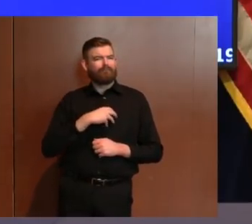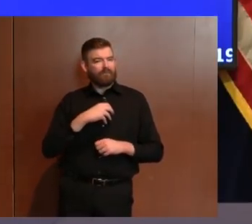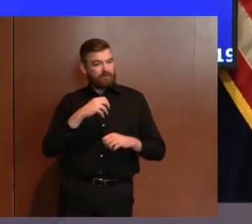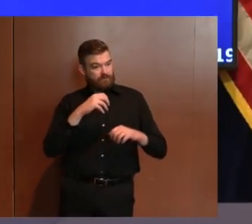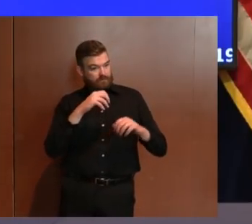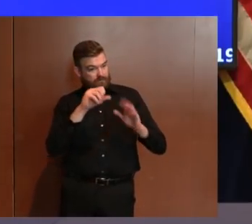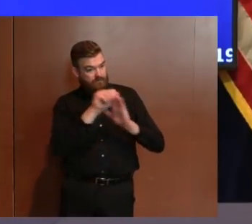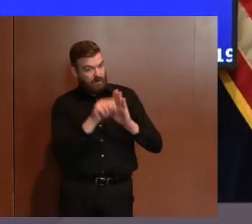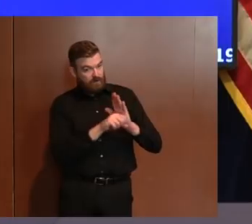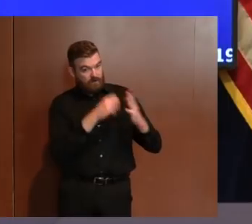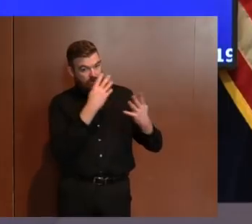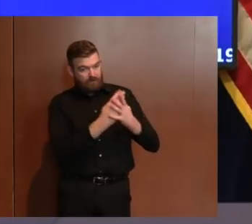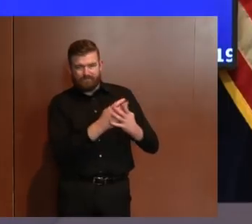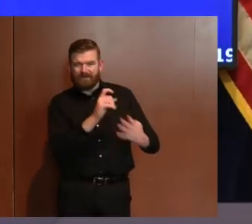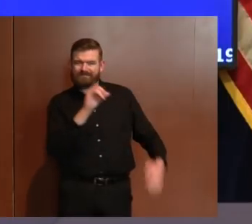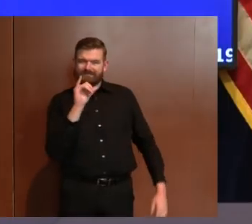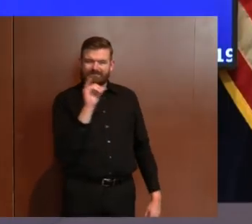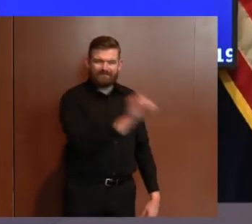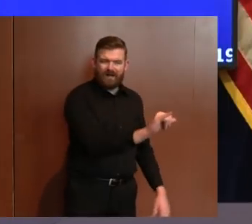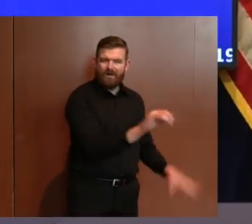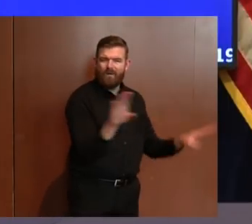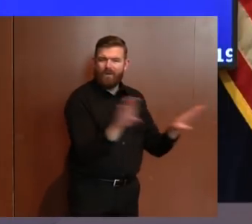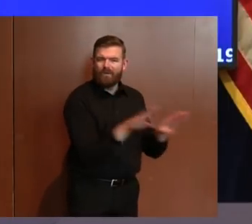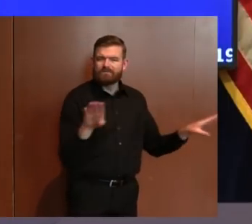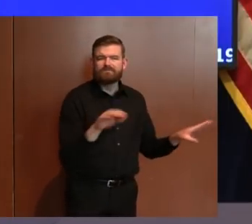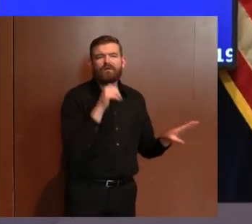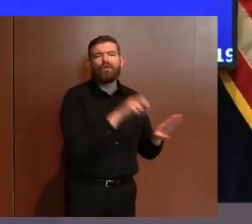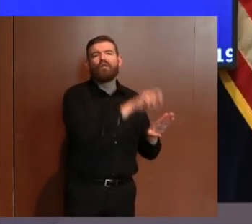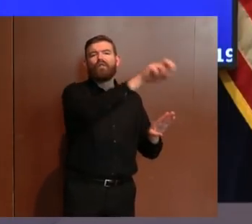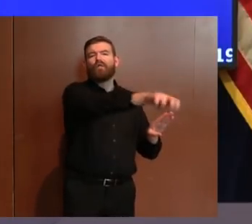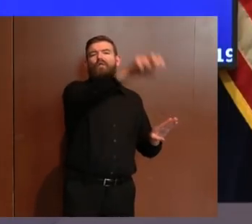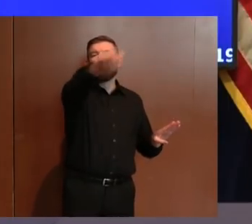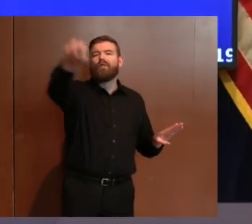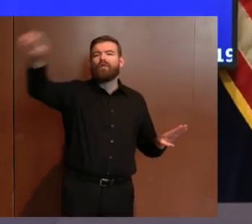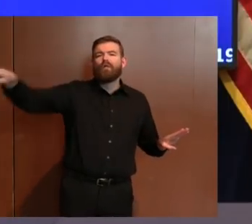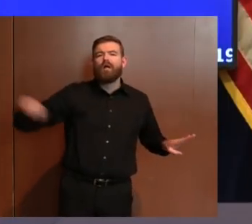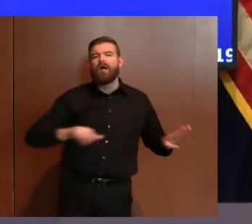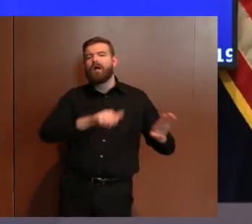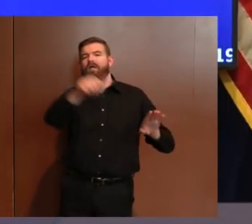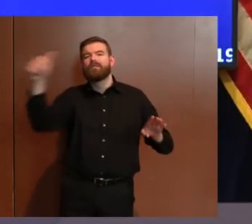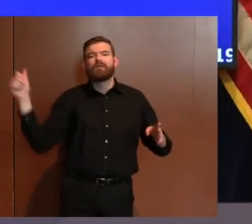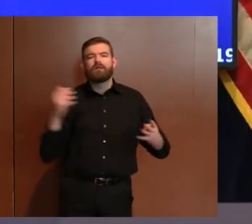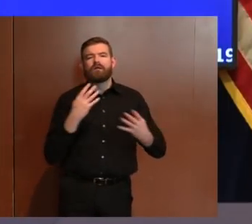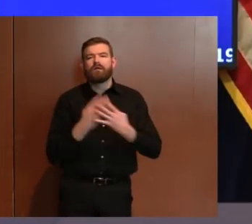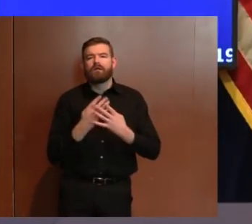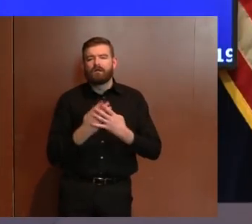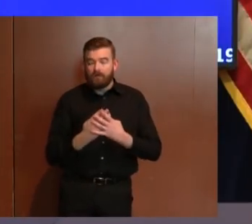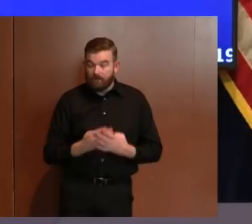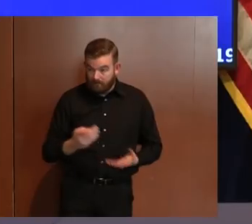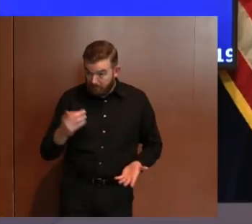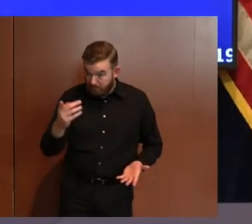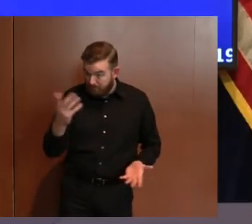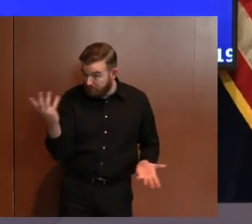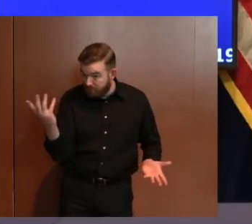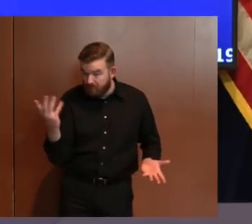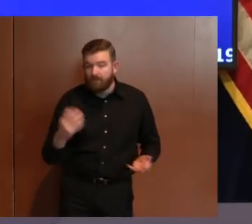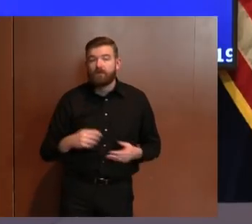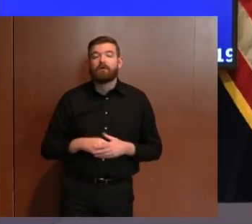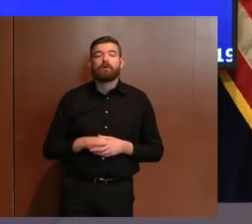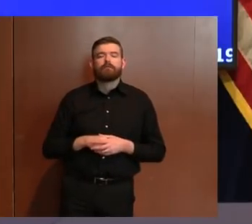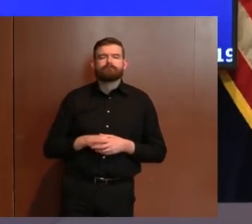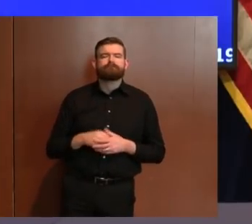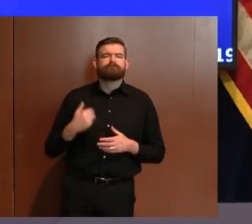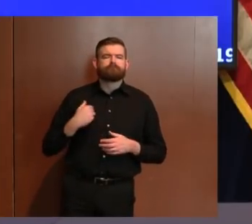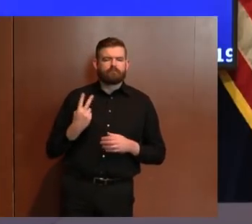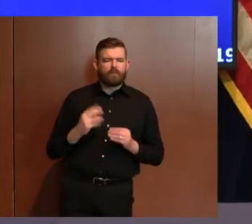Are you open to either of those requests? Then two more. From Dan Munoz of NJBiz, can you ask, or